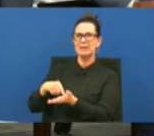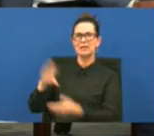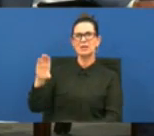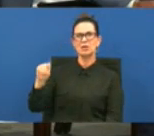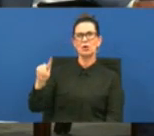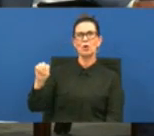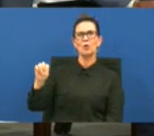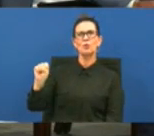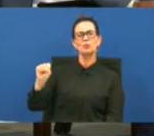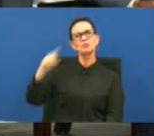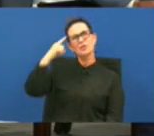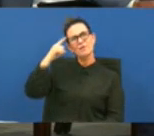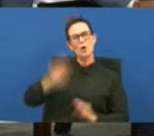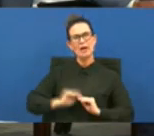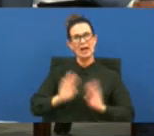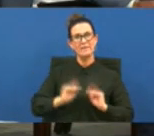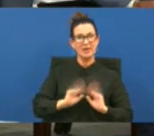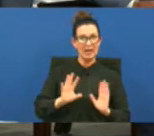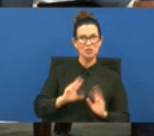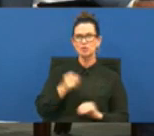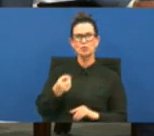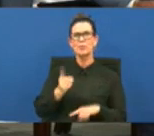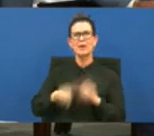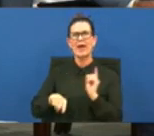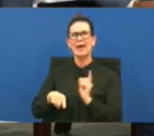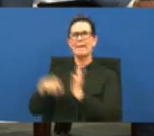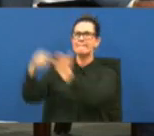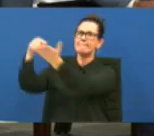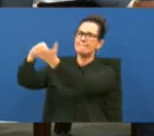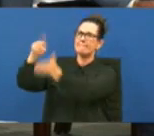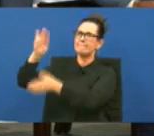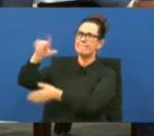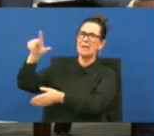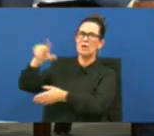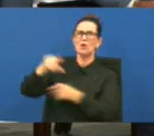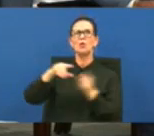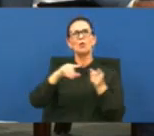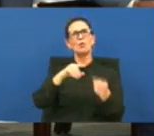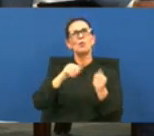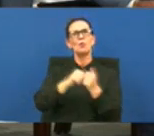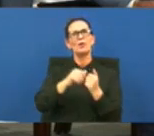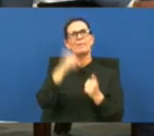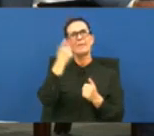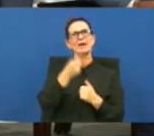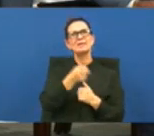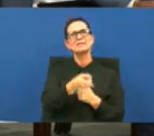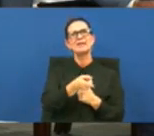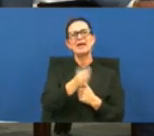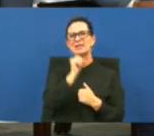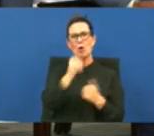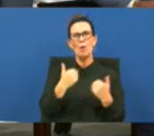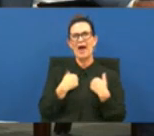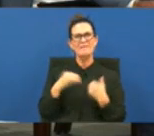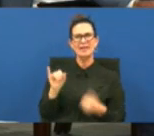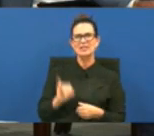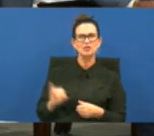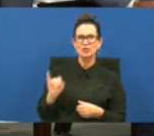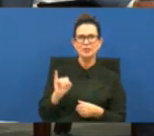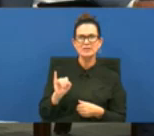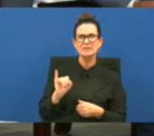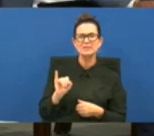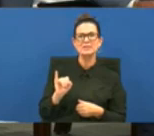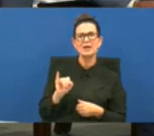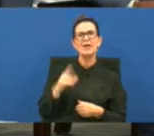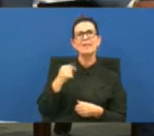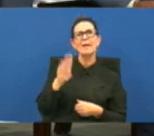for clarification you can't bill um the bridge center for hope with billing codes because they're indigent they don't have insurance the billing